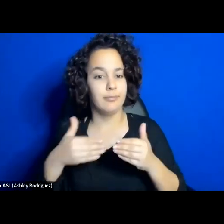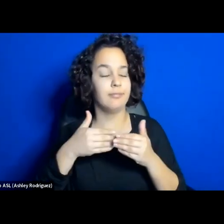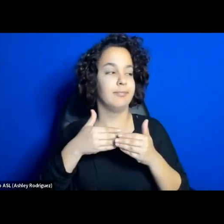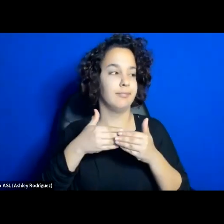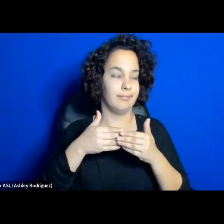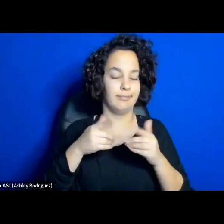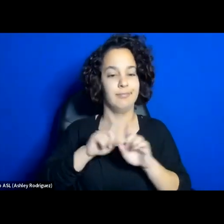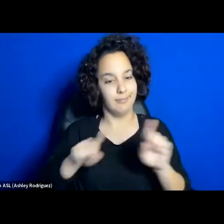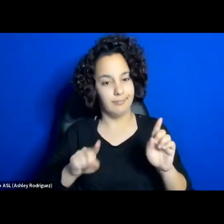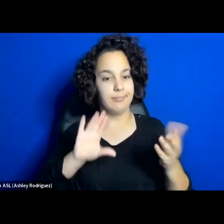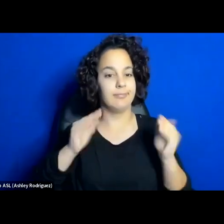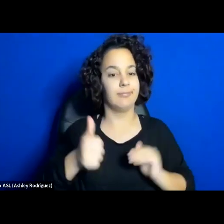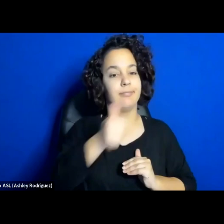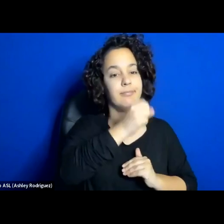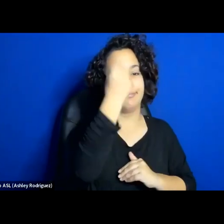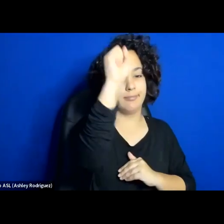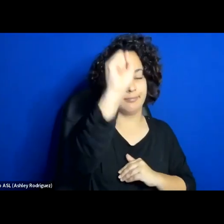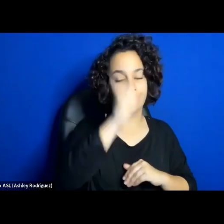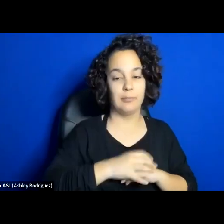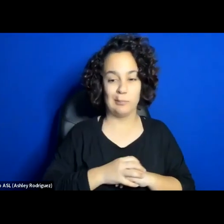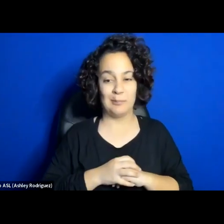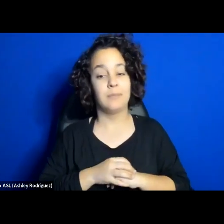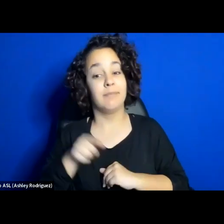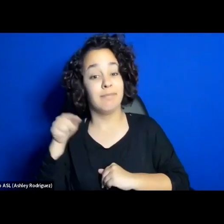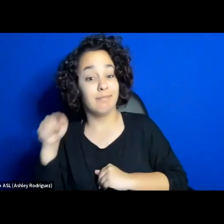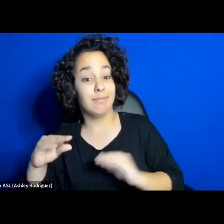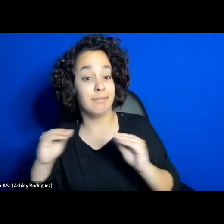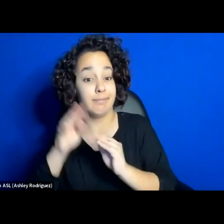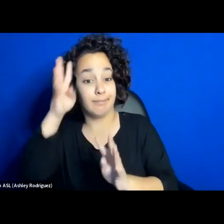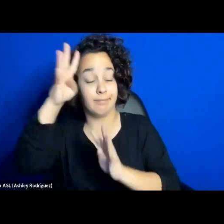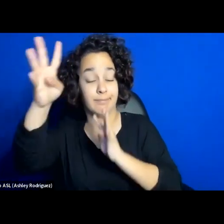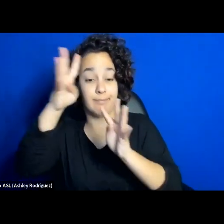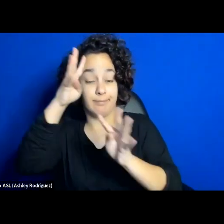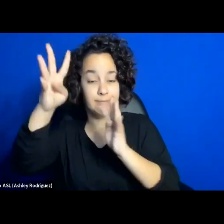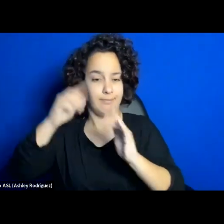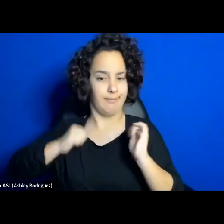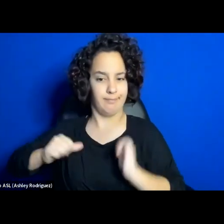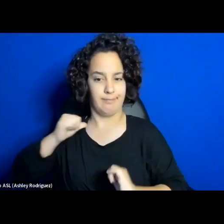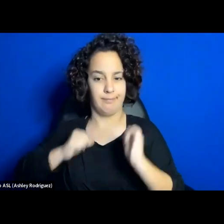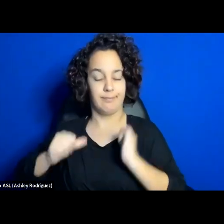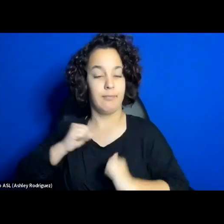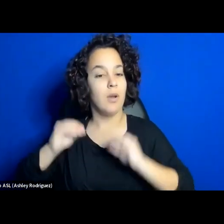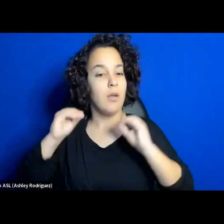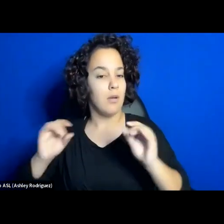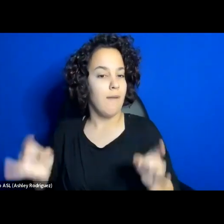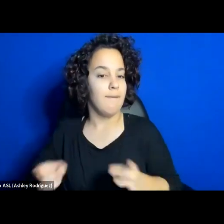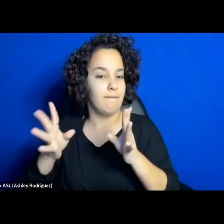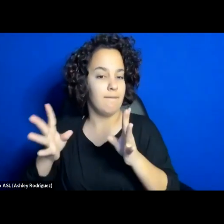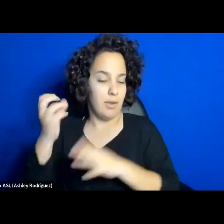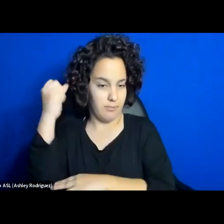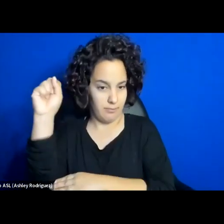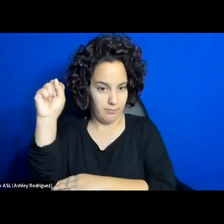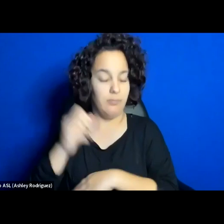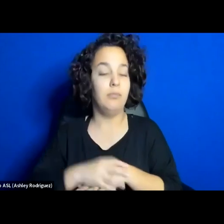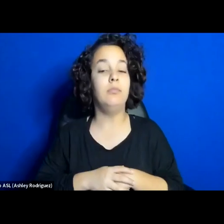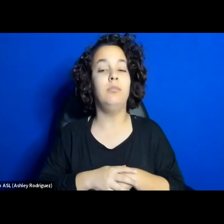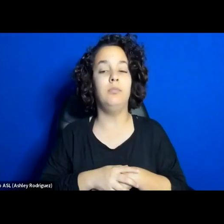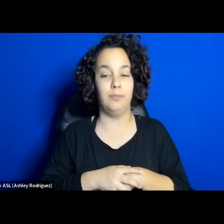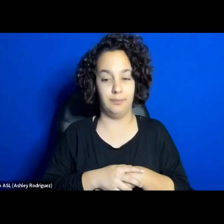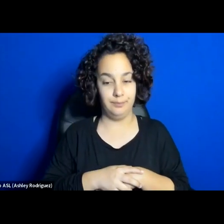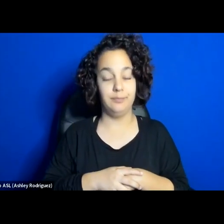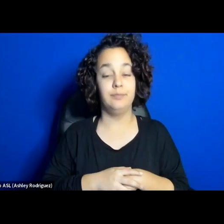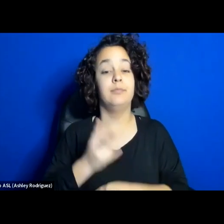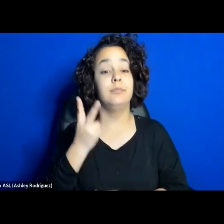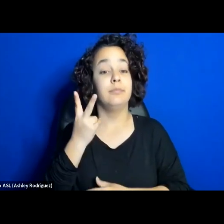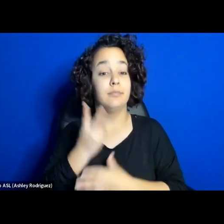often accompanied by an array of creative and performative acts of nonviolent protest, both in the streets, both in digital space.